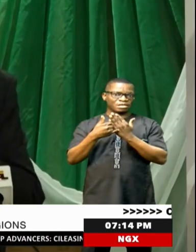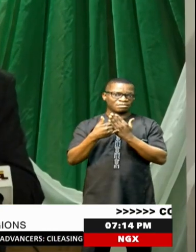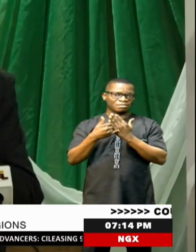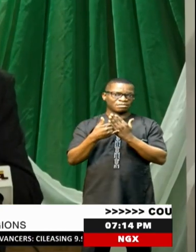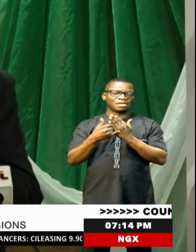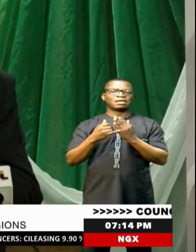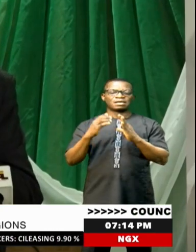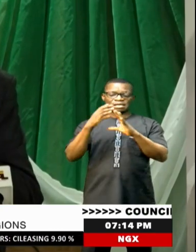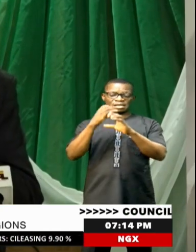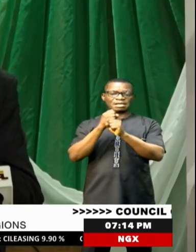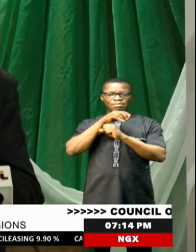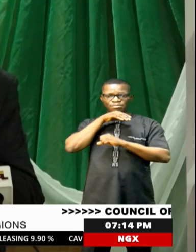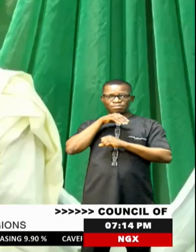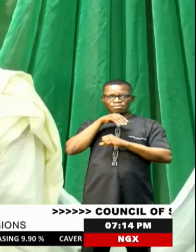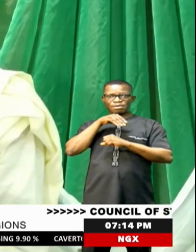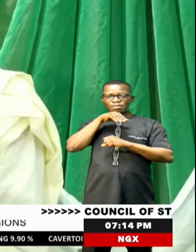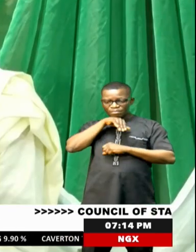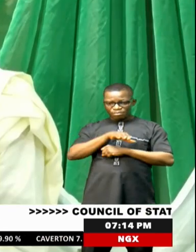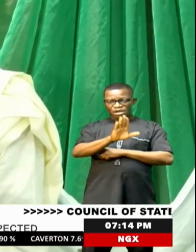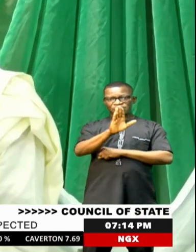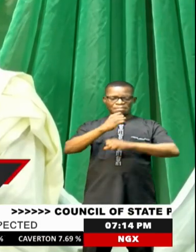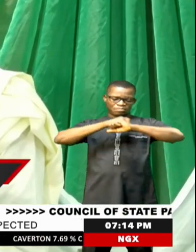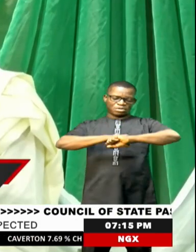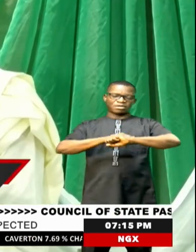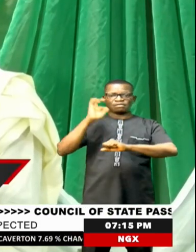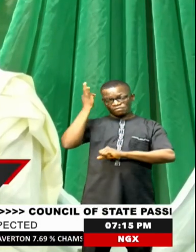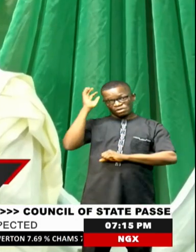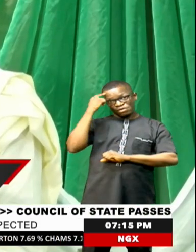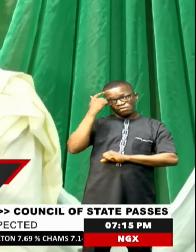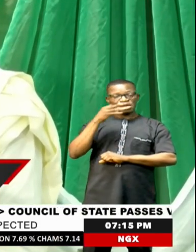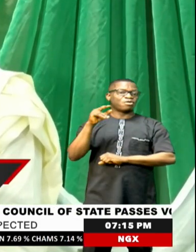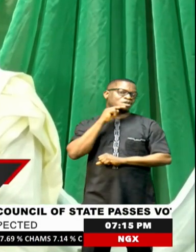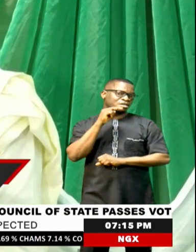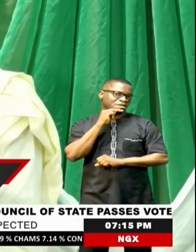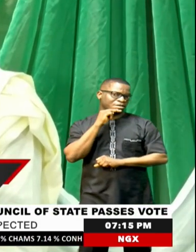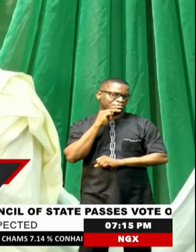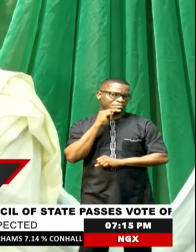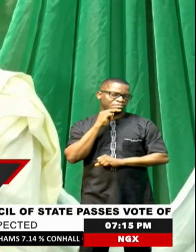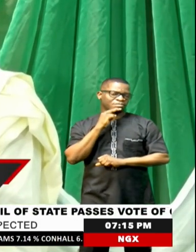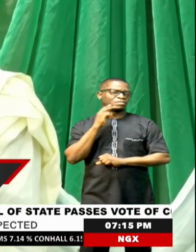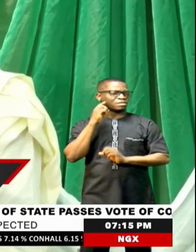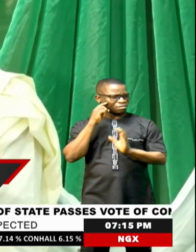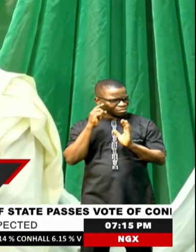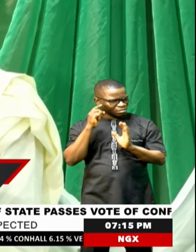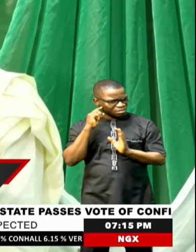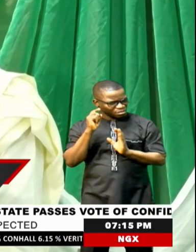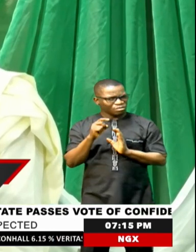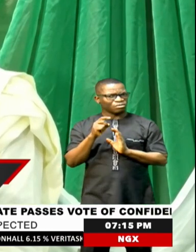protection of Nigerian forest elephants. The federal government of Nigeria is very conscious of this emergency